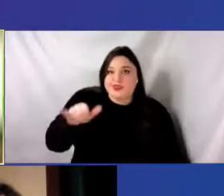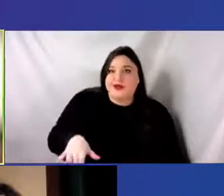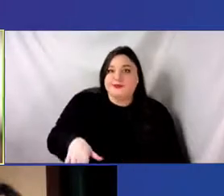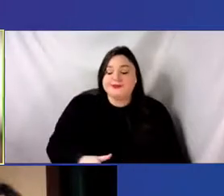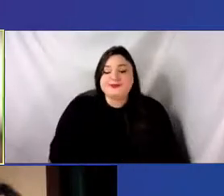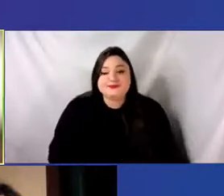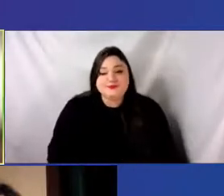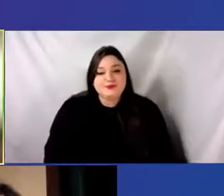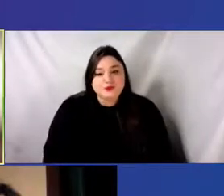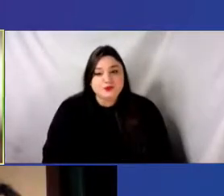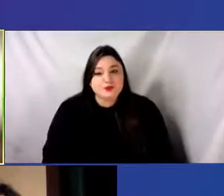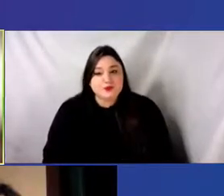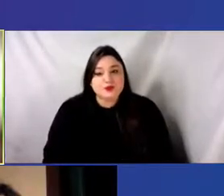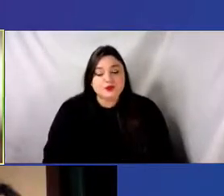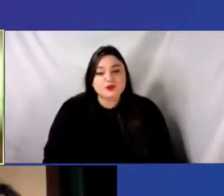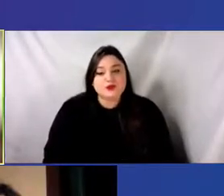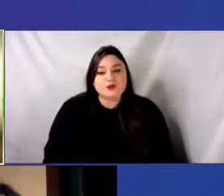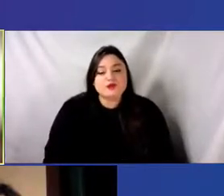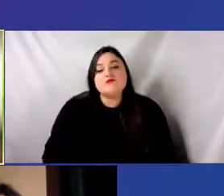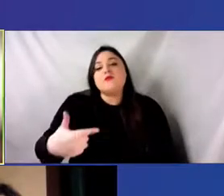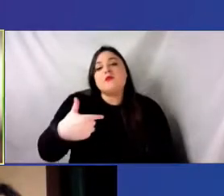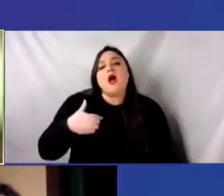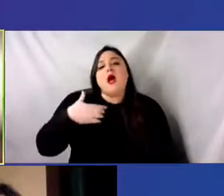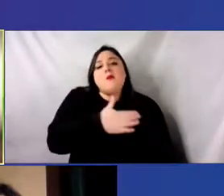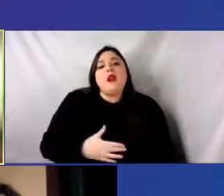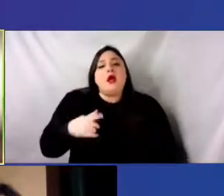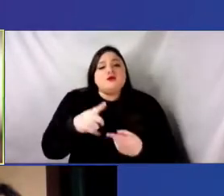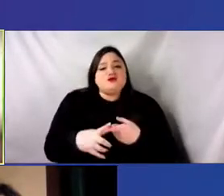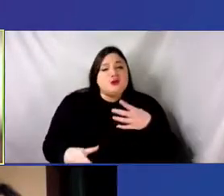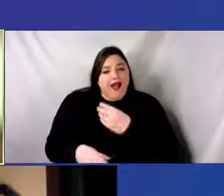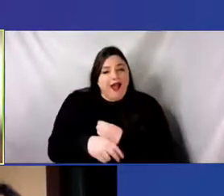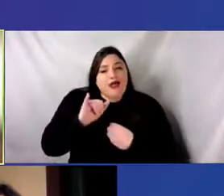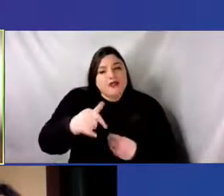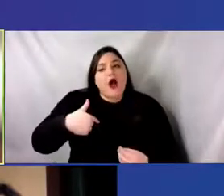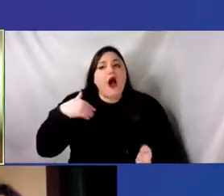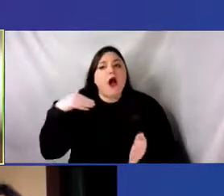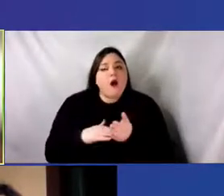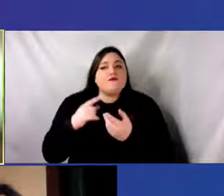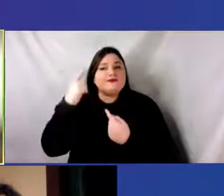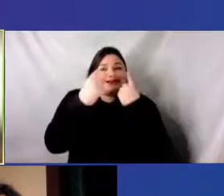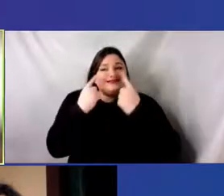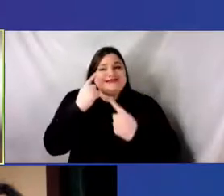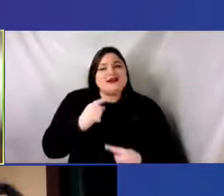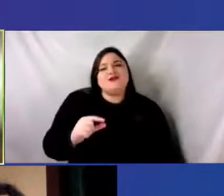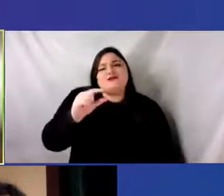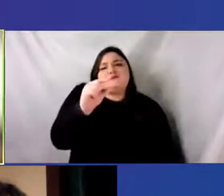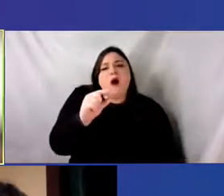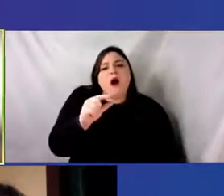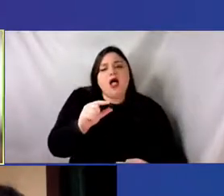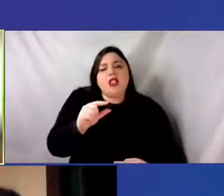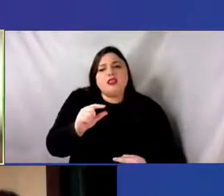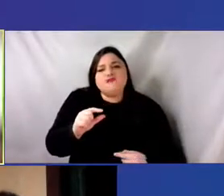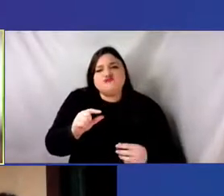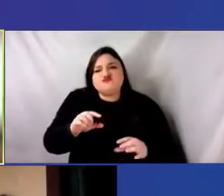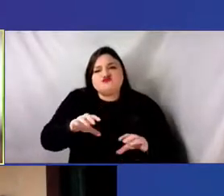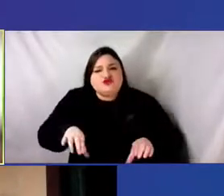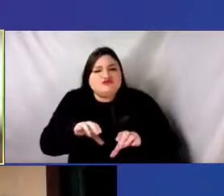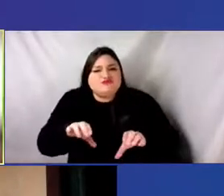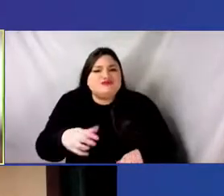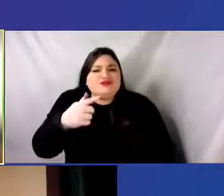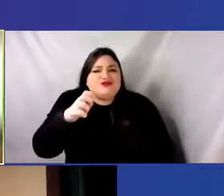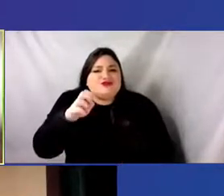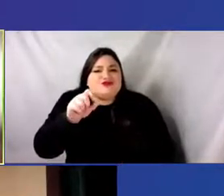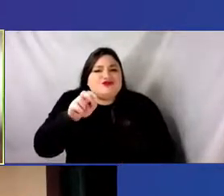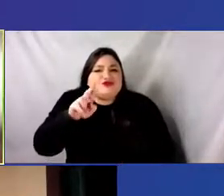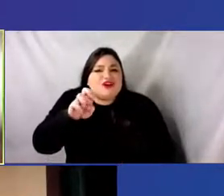add here that I'm thinking about small gestures in the world that make, uh, that make the world better. And, um, how